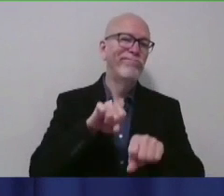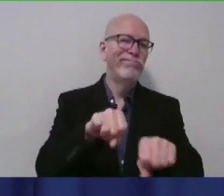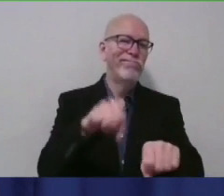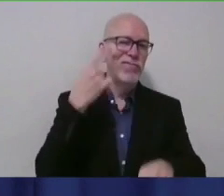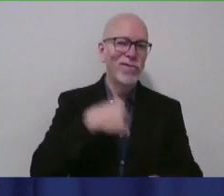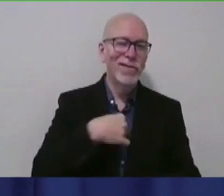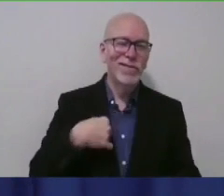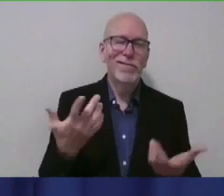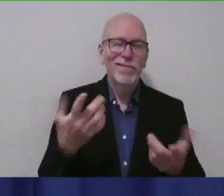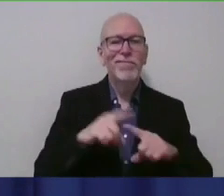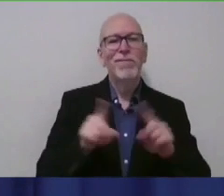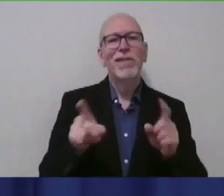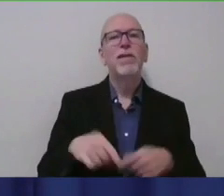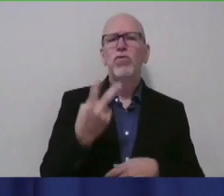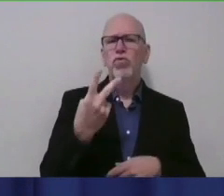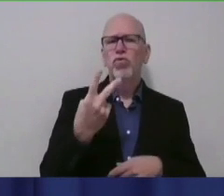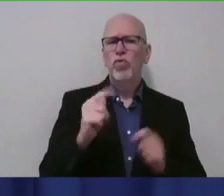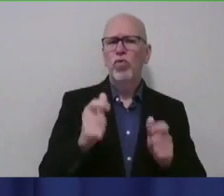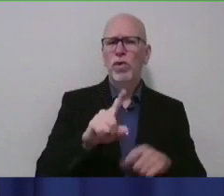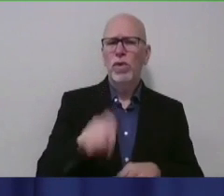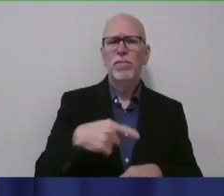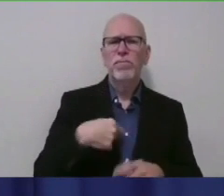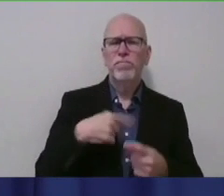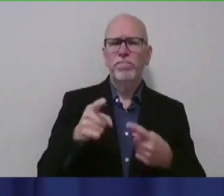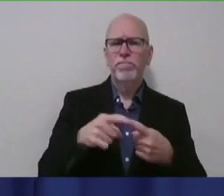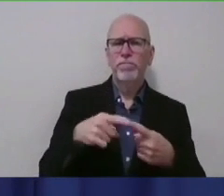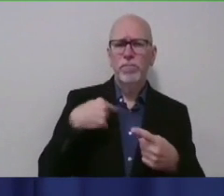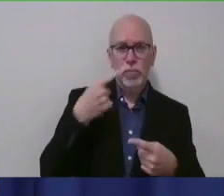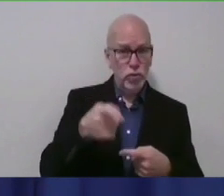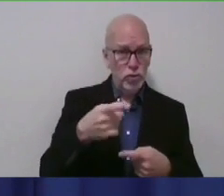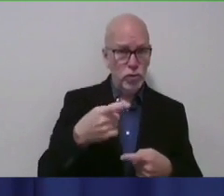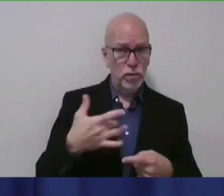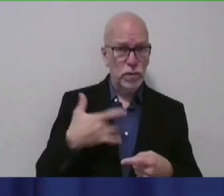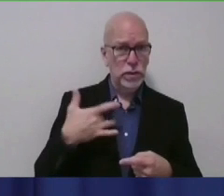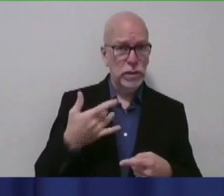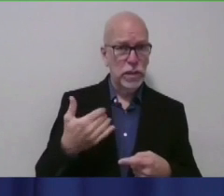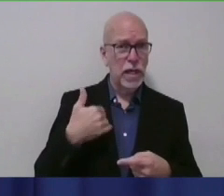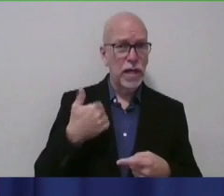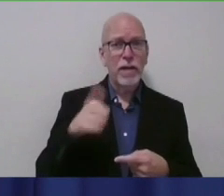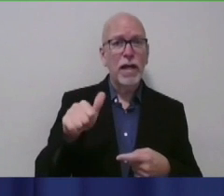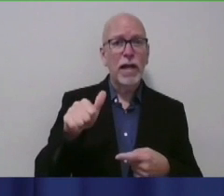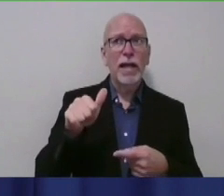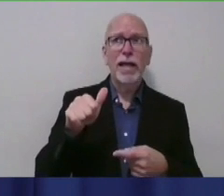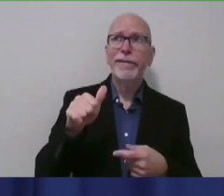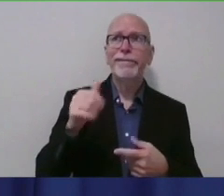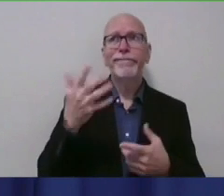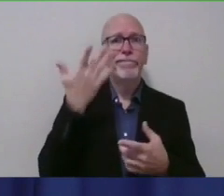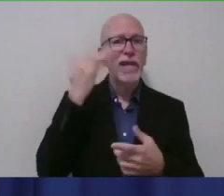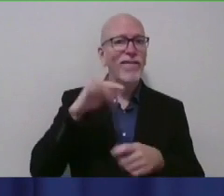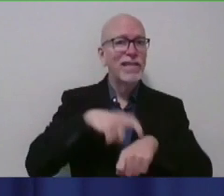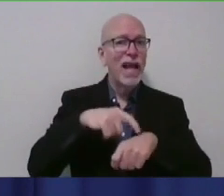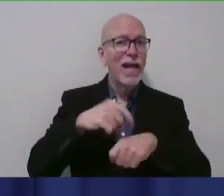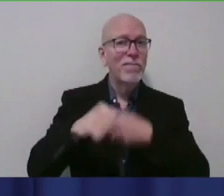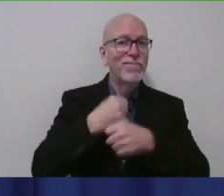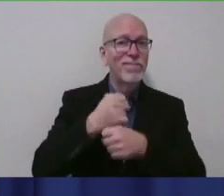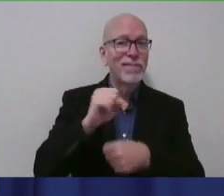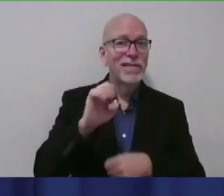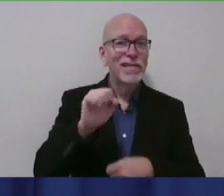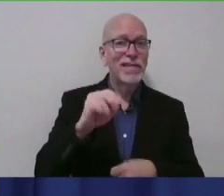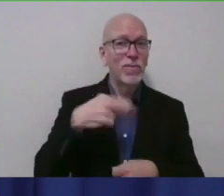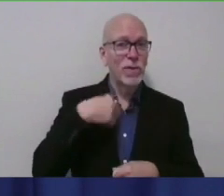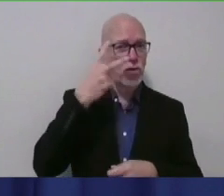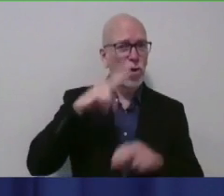here. Two quick questions. One, I was wondering if you believe there's some seasonality in play since we saw a serious drop in COVID during